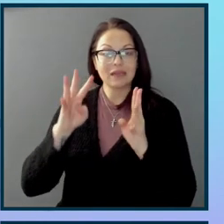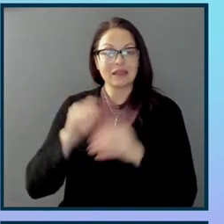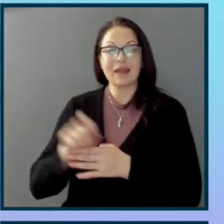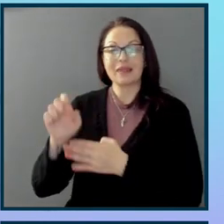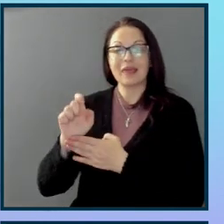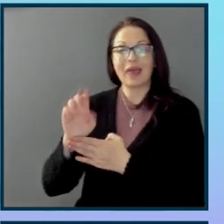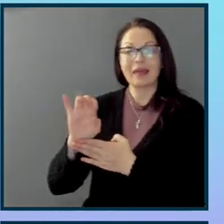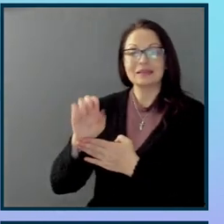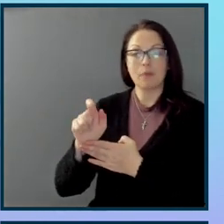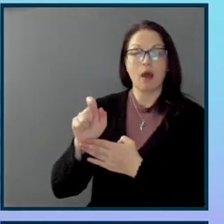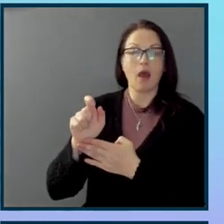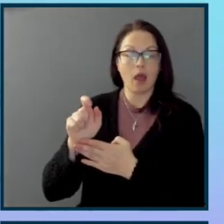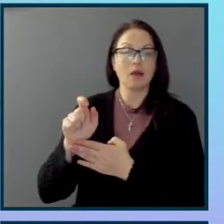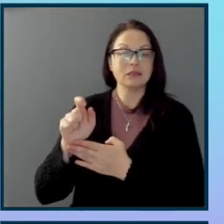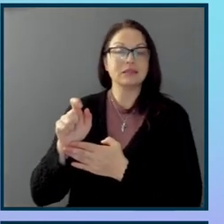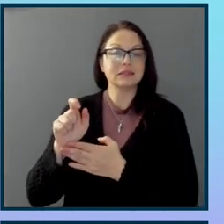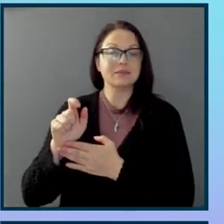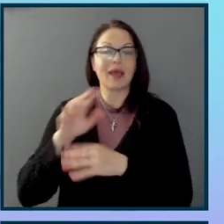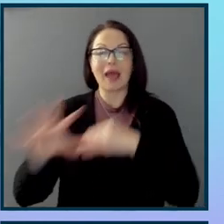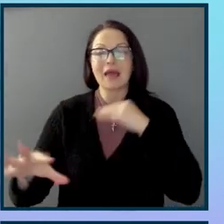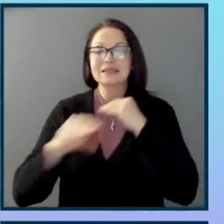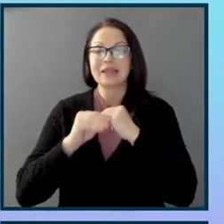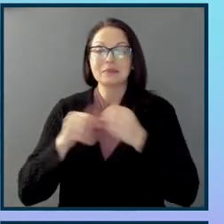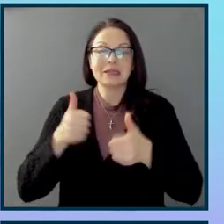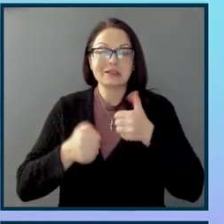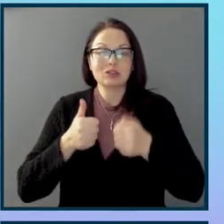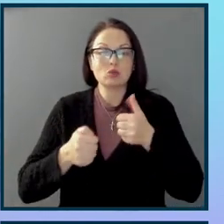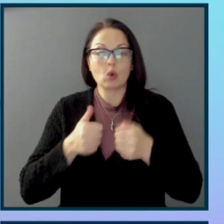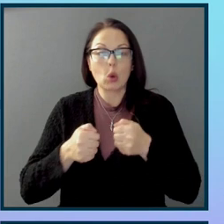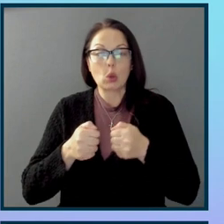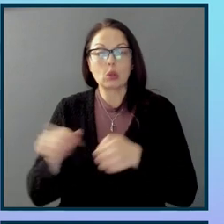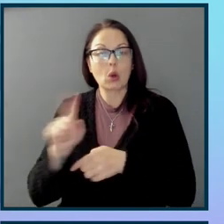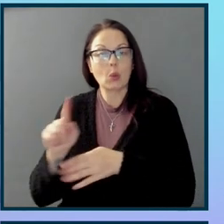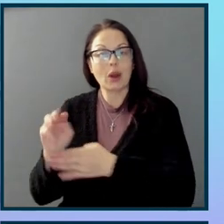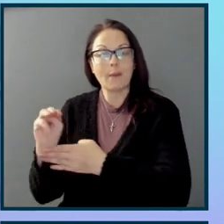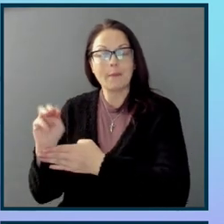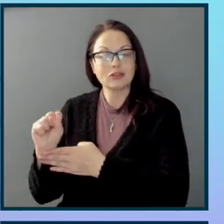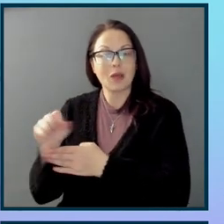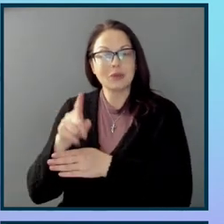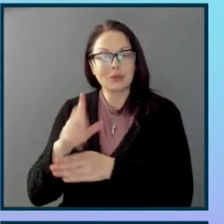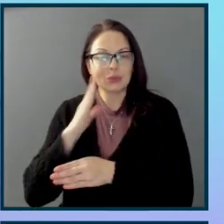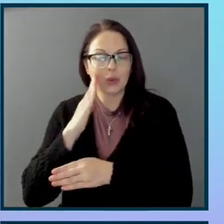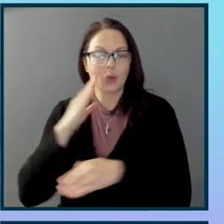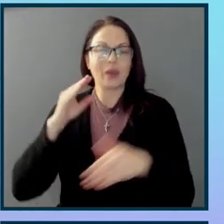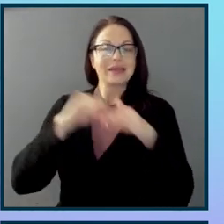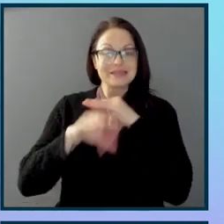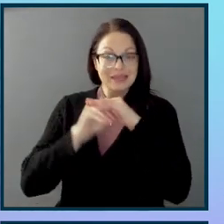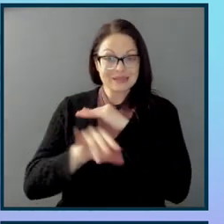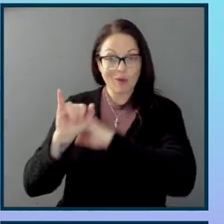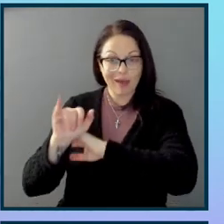adaptive controller at Microsoft because, you know, accessible IT,